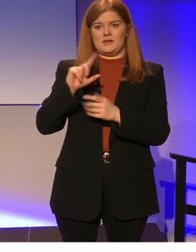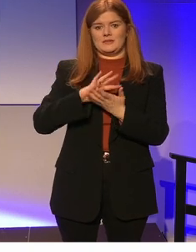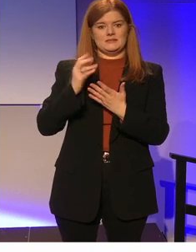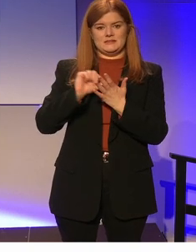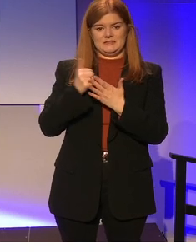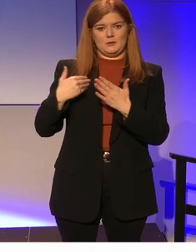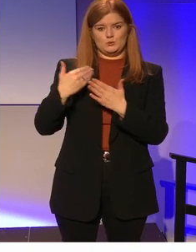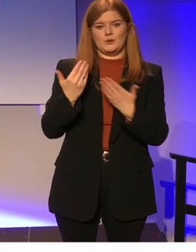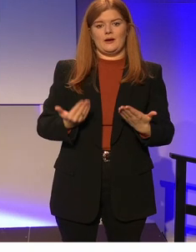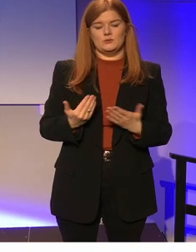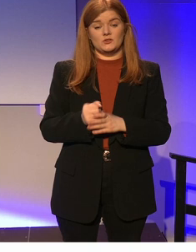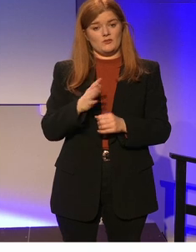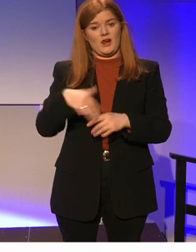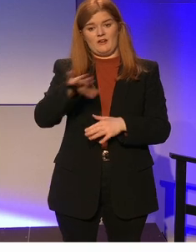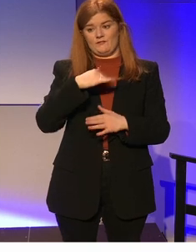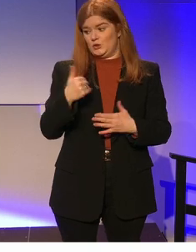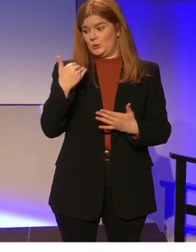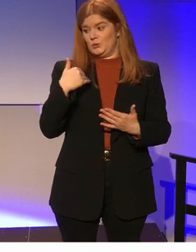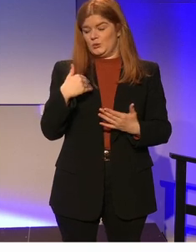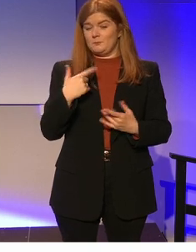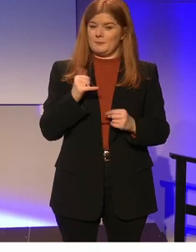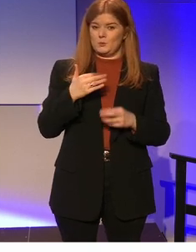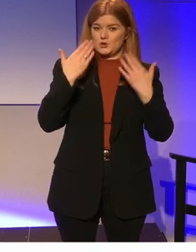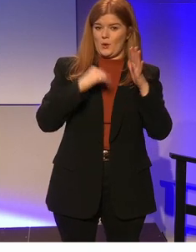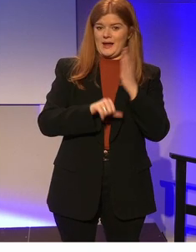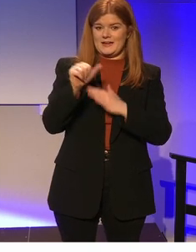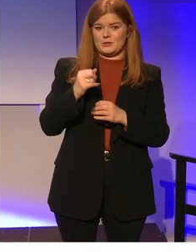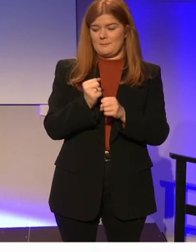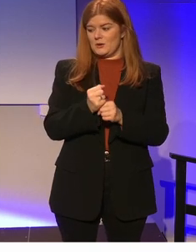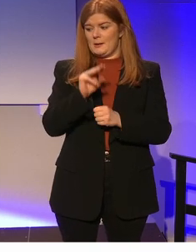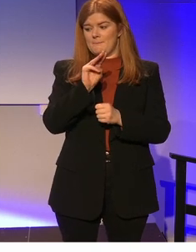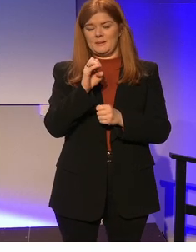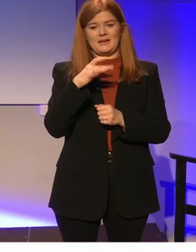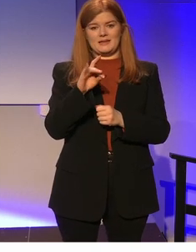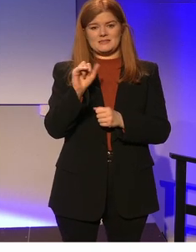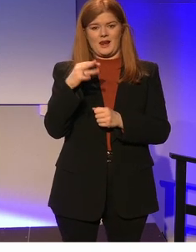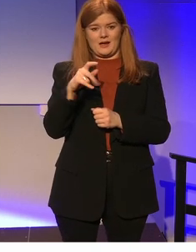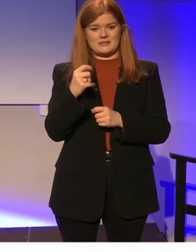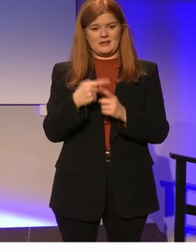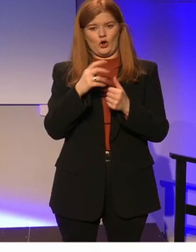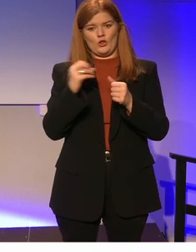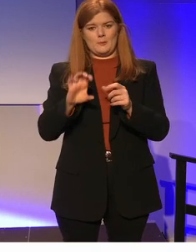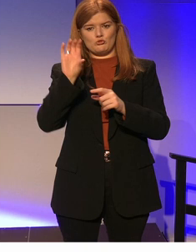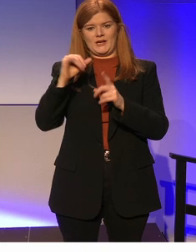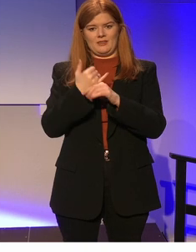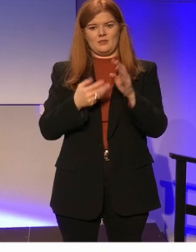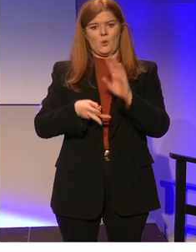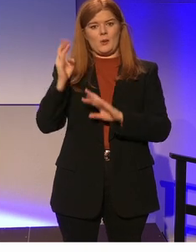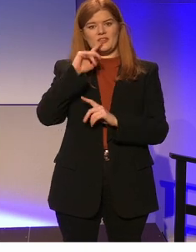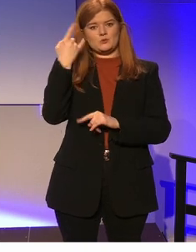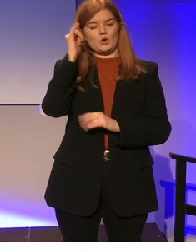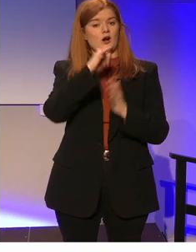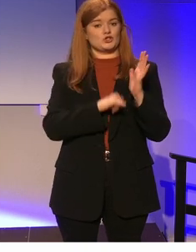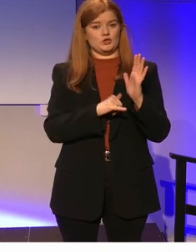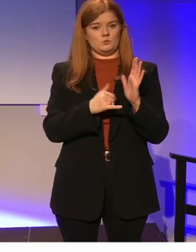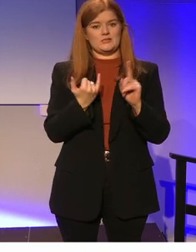So this was, for many of you now, we'd be telling our age if we say about Pink Floyd and another brick in the wall. But this was an article,